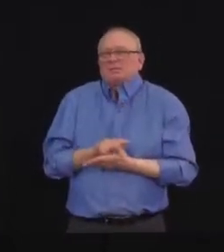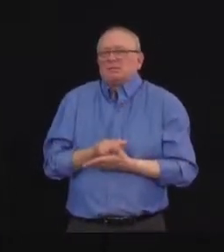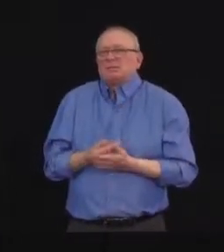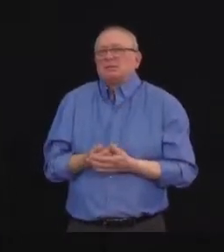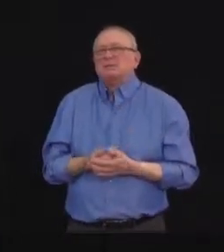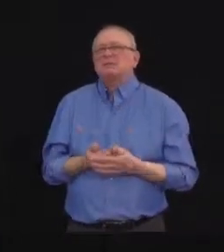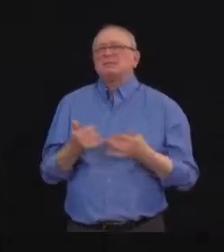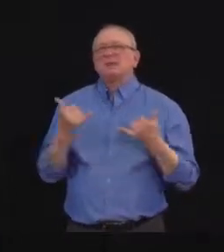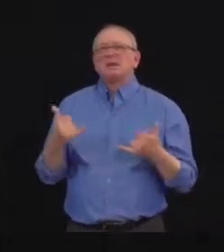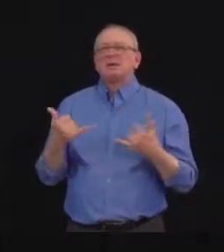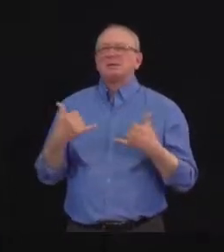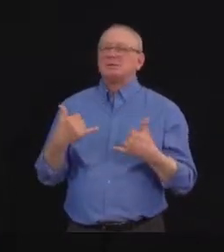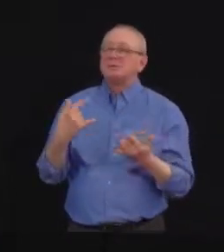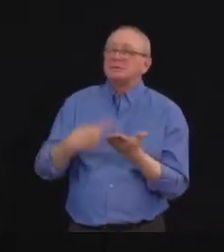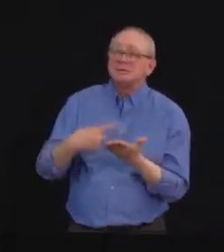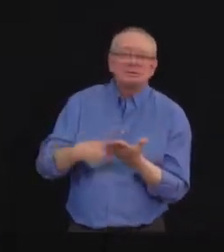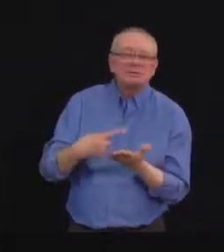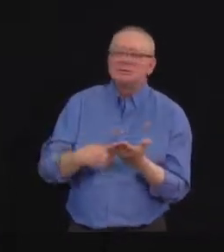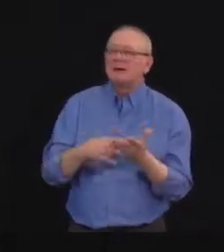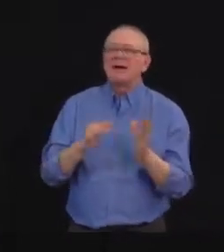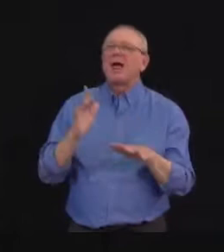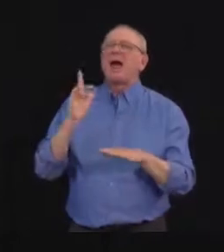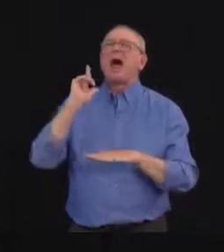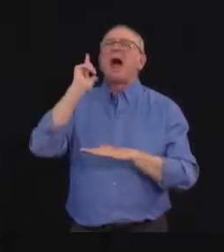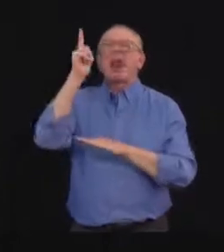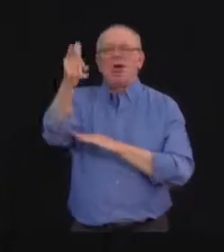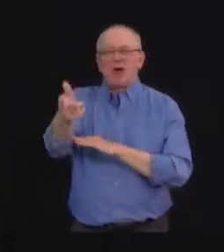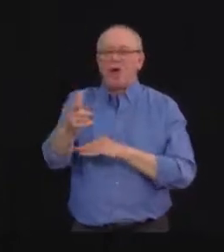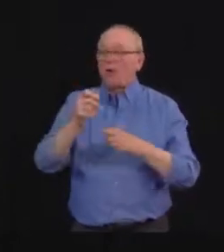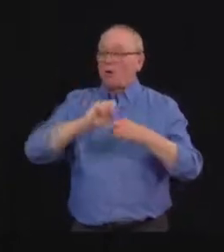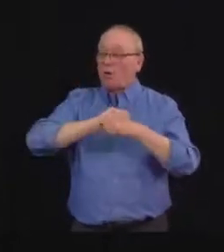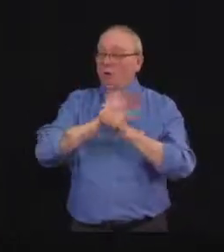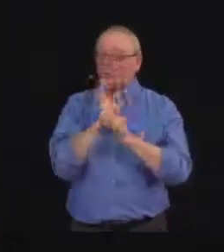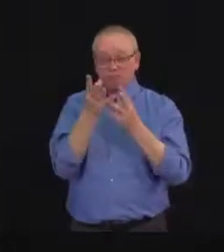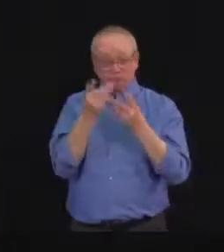crisis and once we've had a chance to receive and digest the Fair Deal panel report.